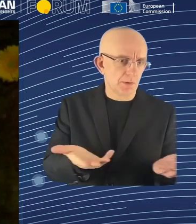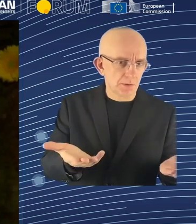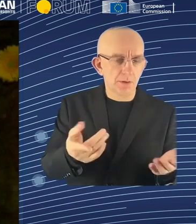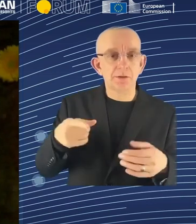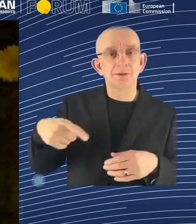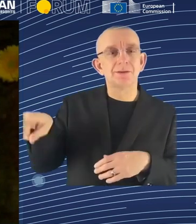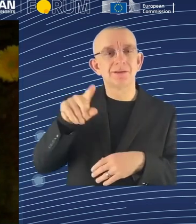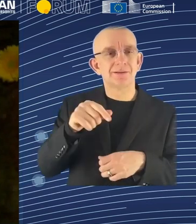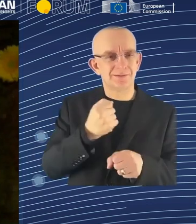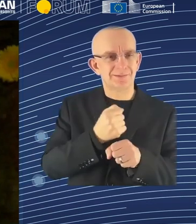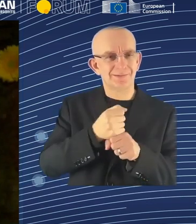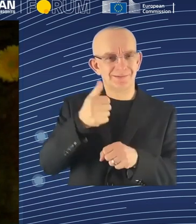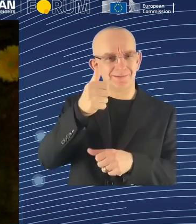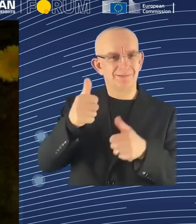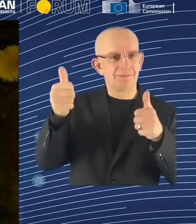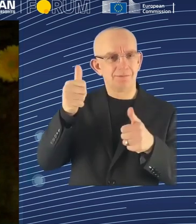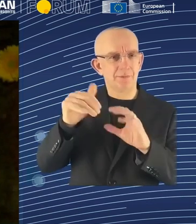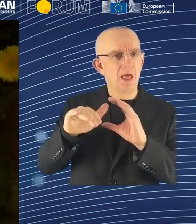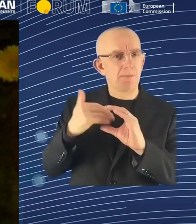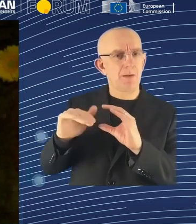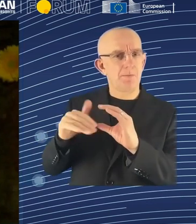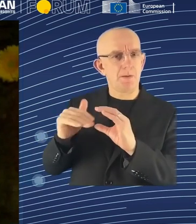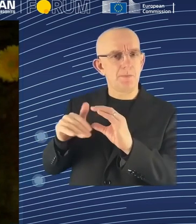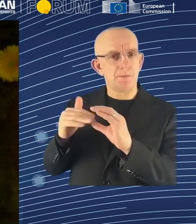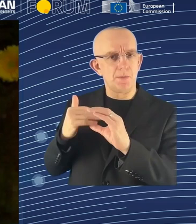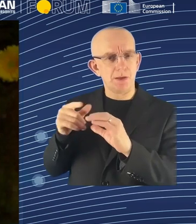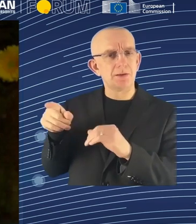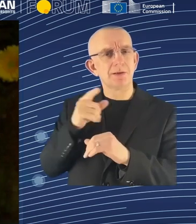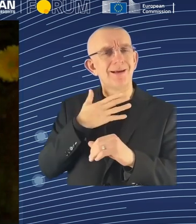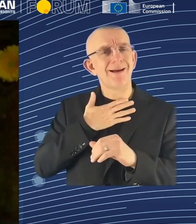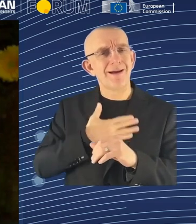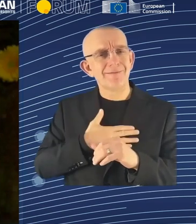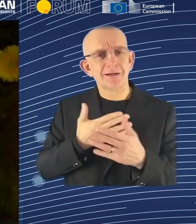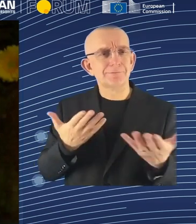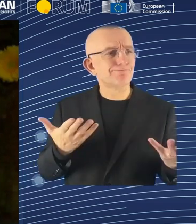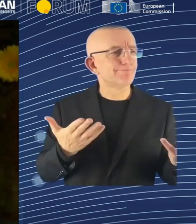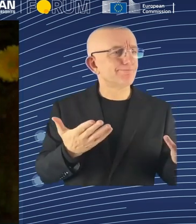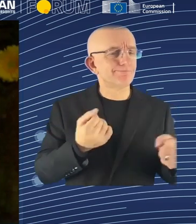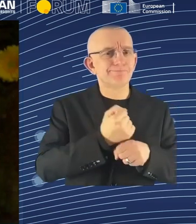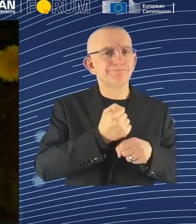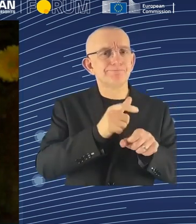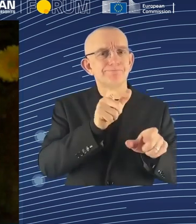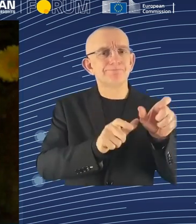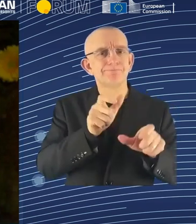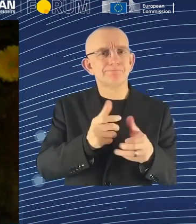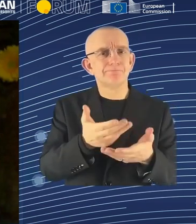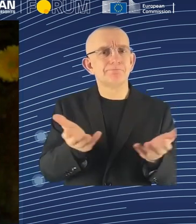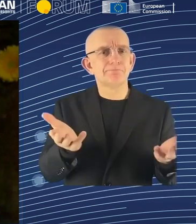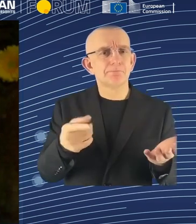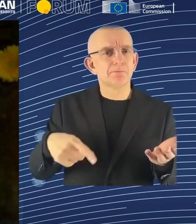for staff people. We now use